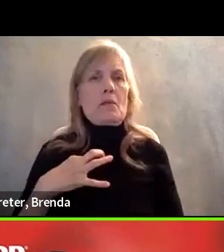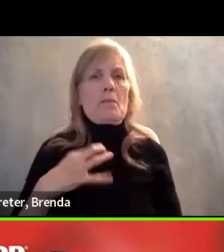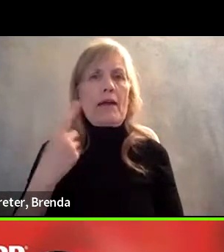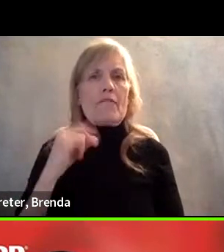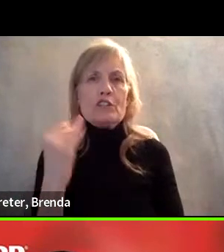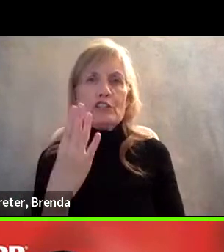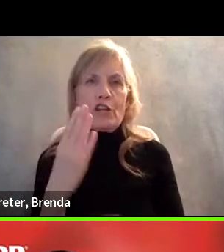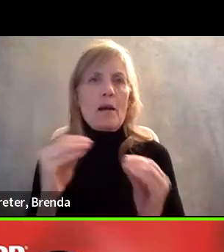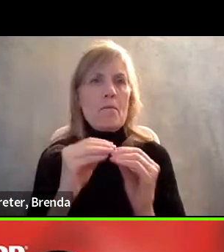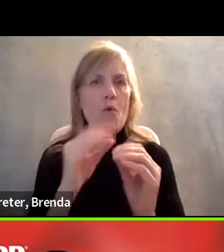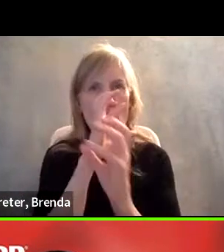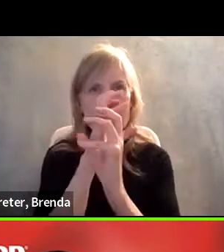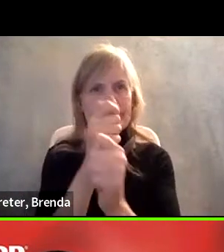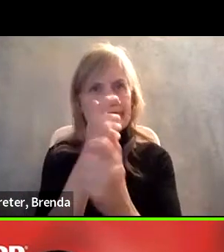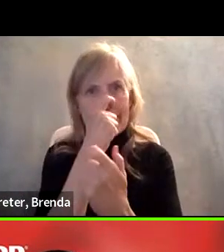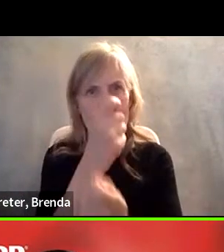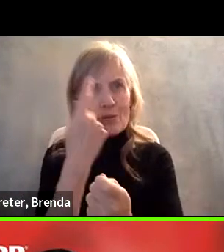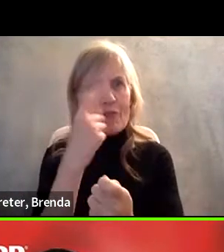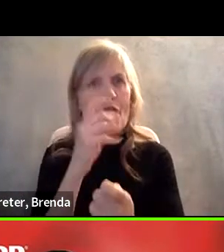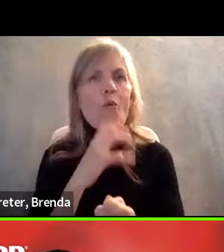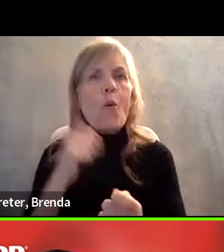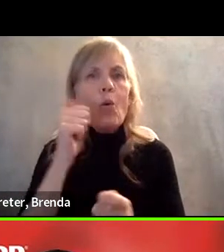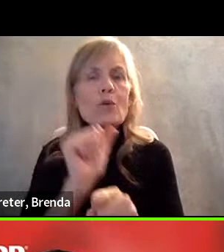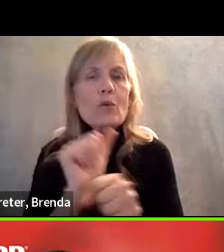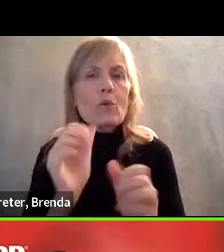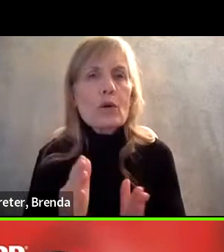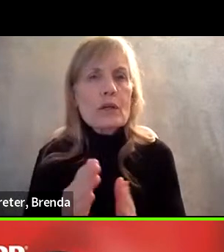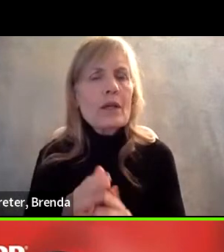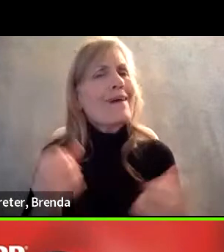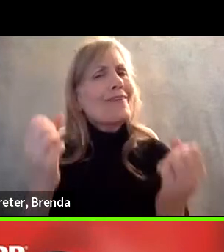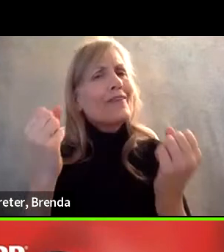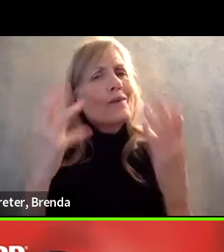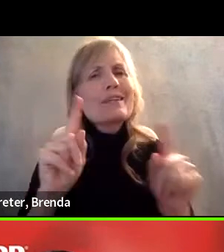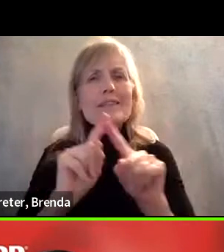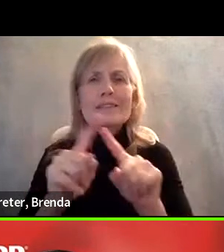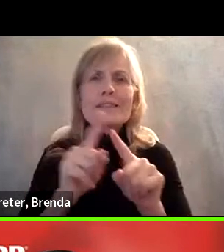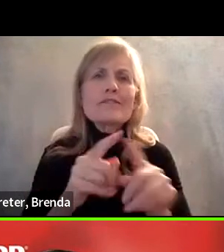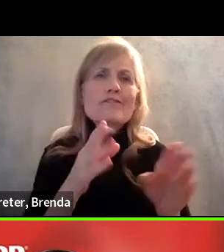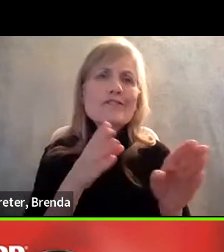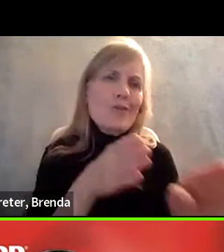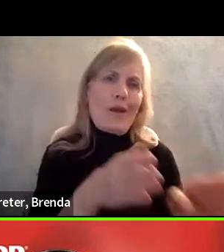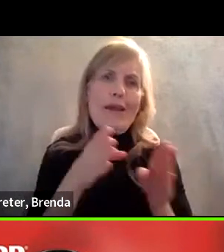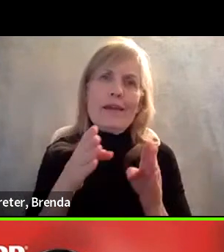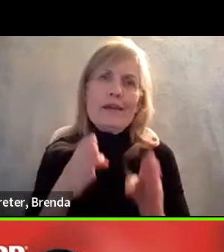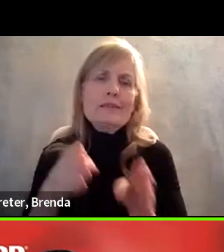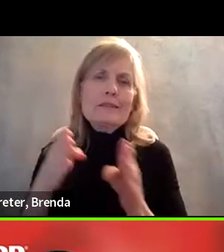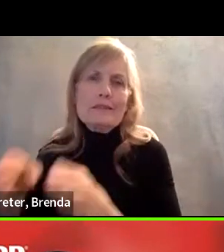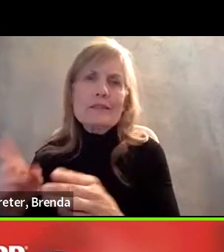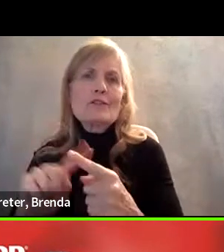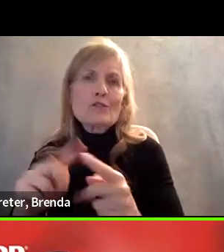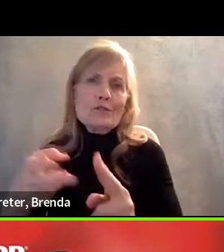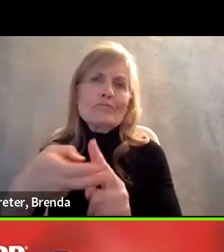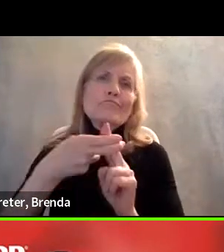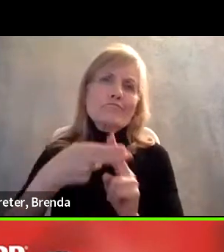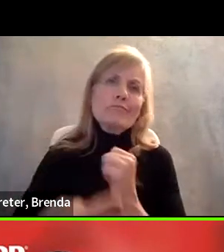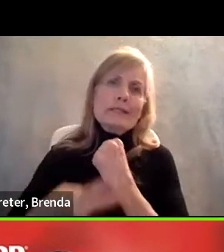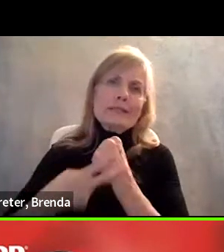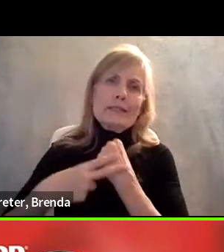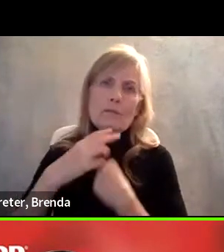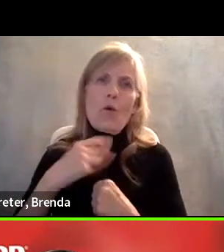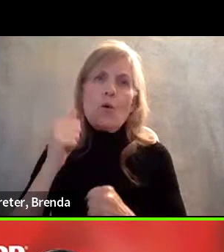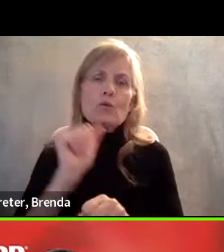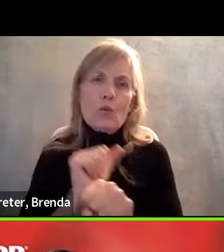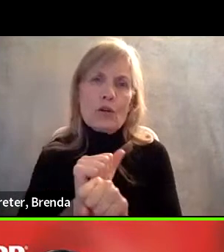So there's lots of ways to, to, to retain older workers. And, um, you can find a lot of these types of resources at aarp.org